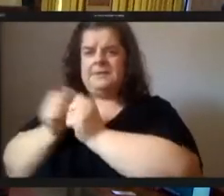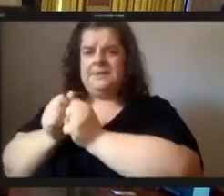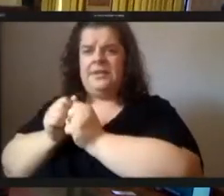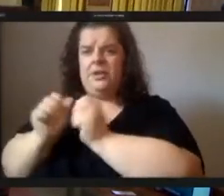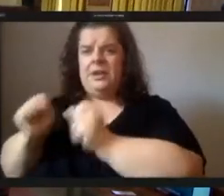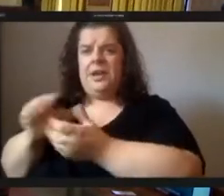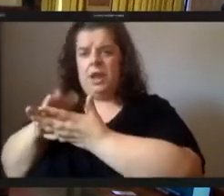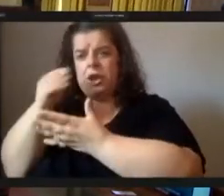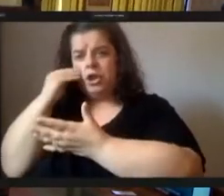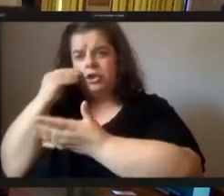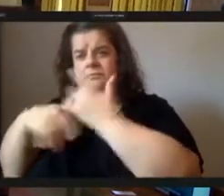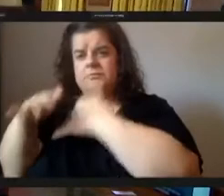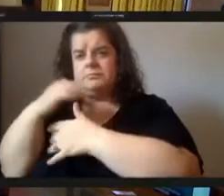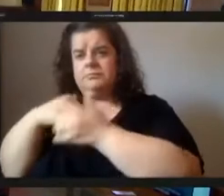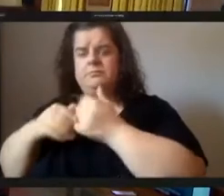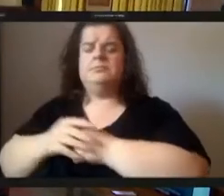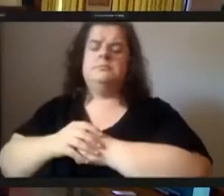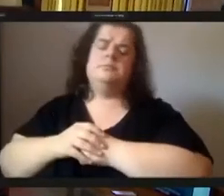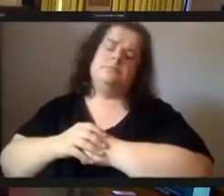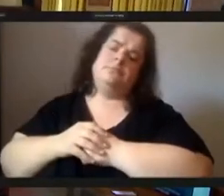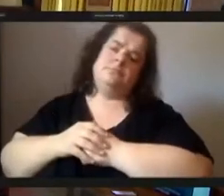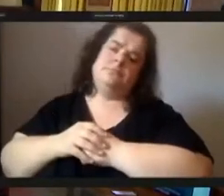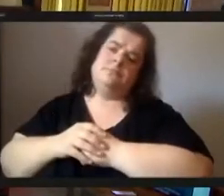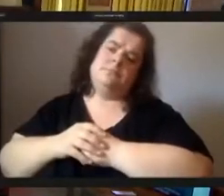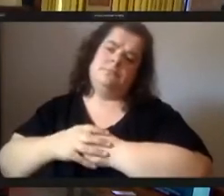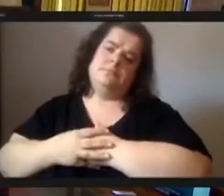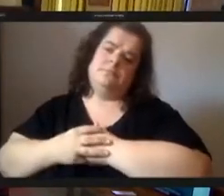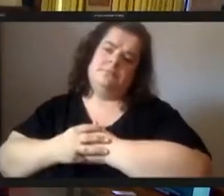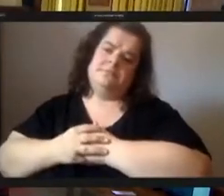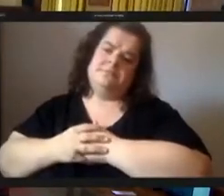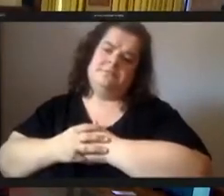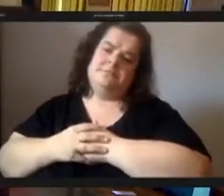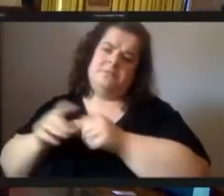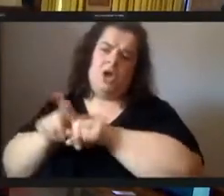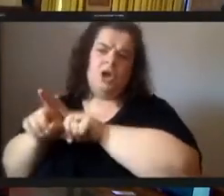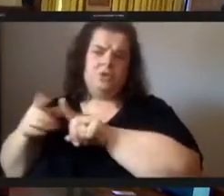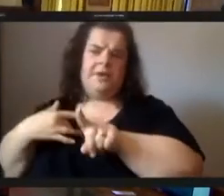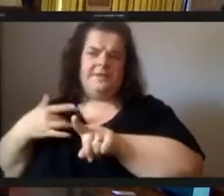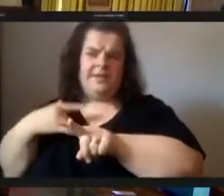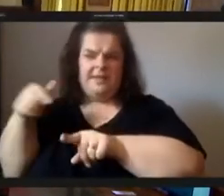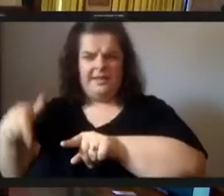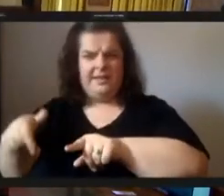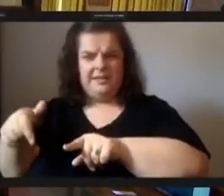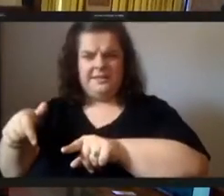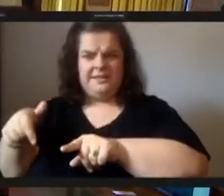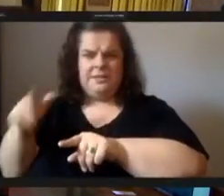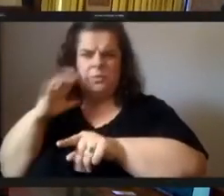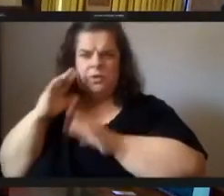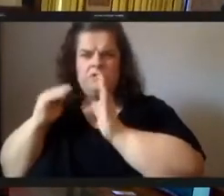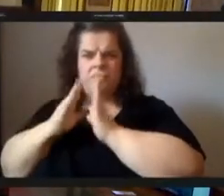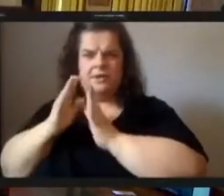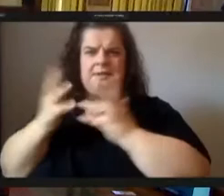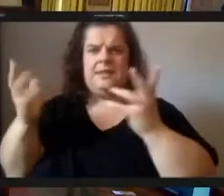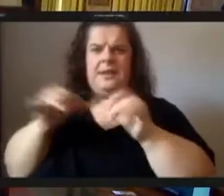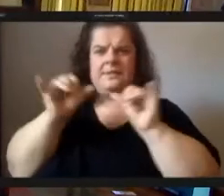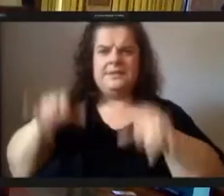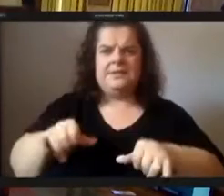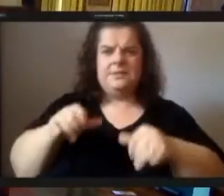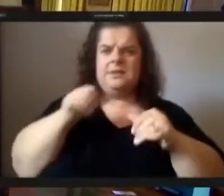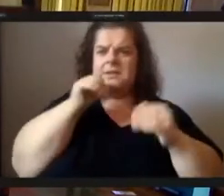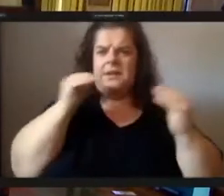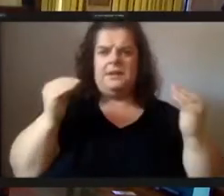um um i also feel like this fund which has addressed a lot of systematic default in